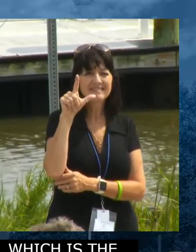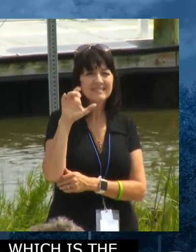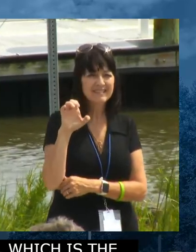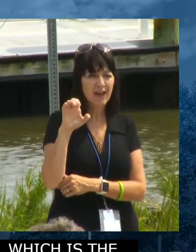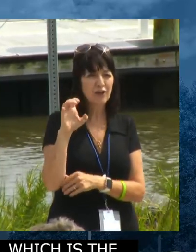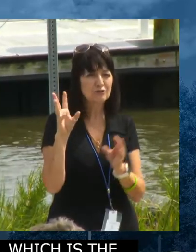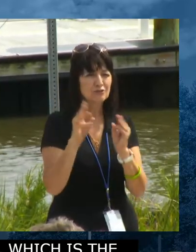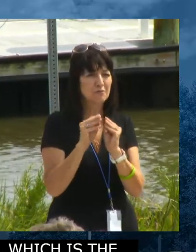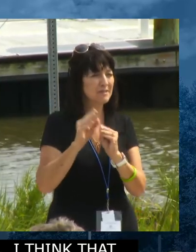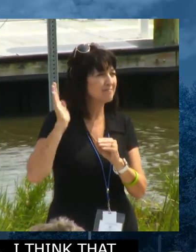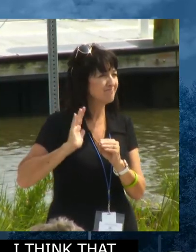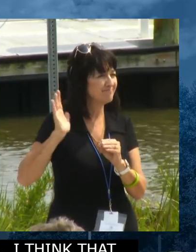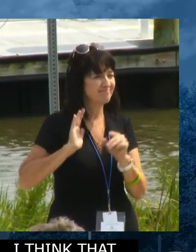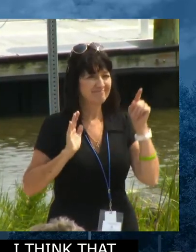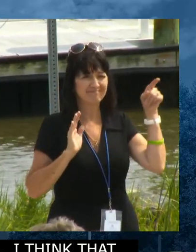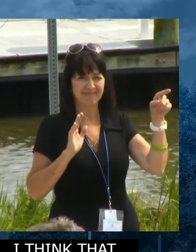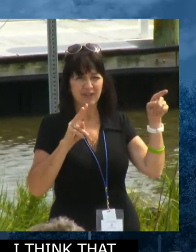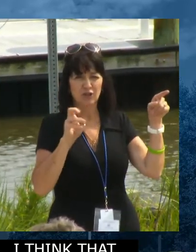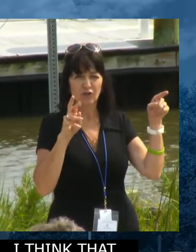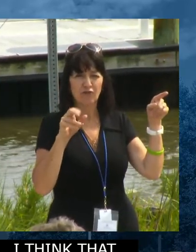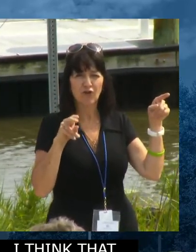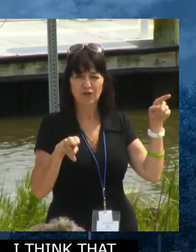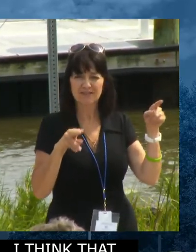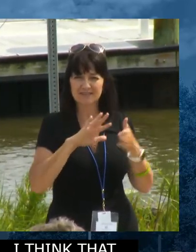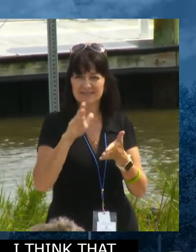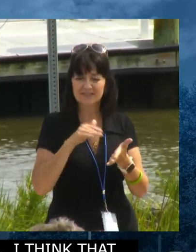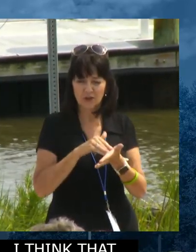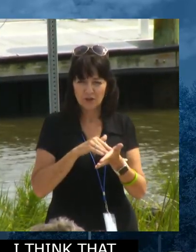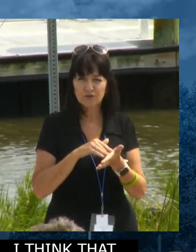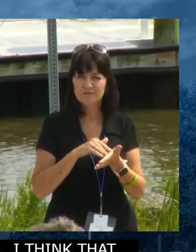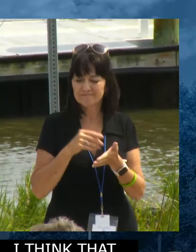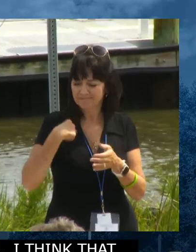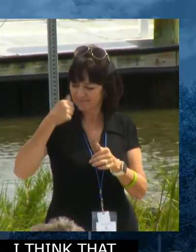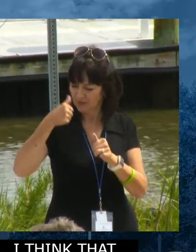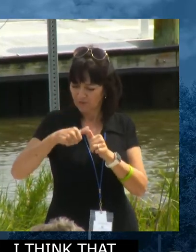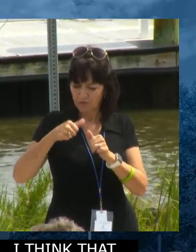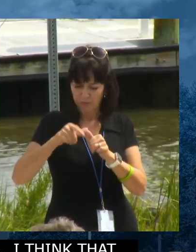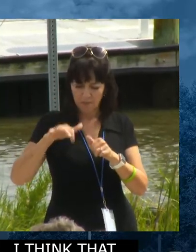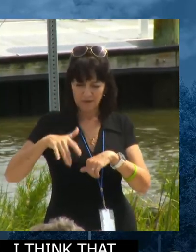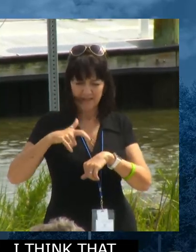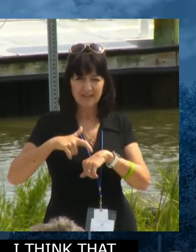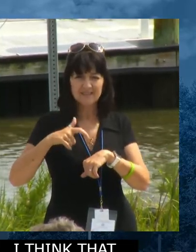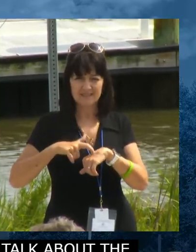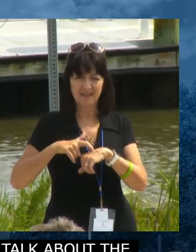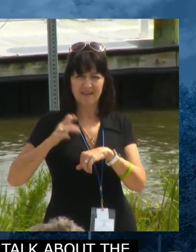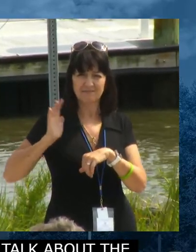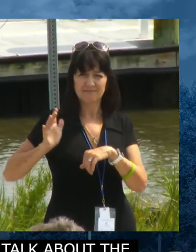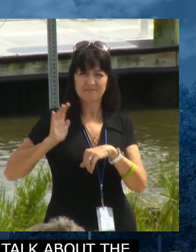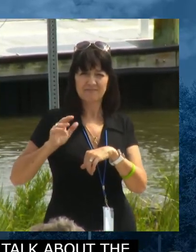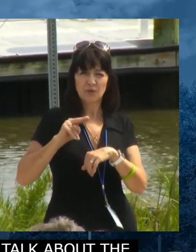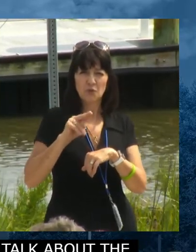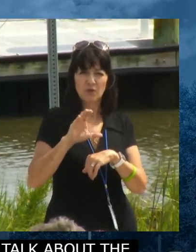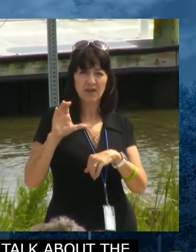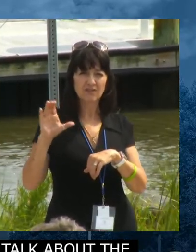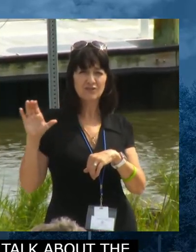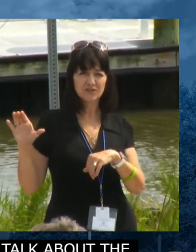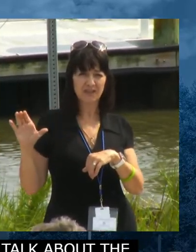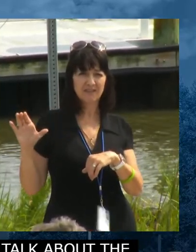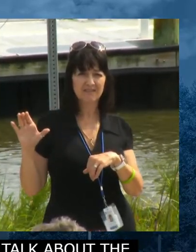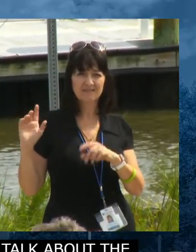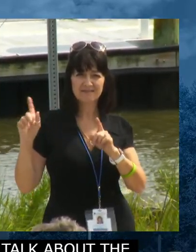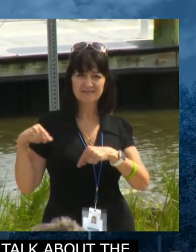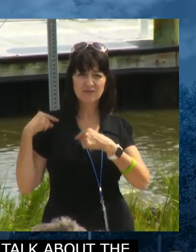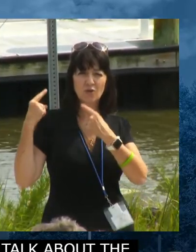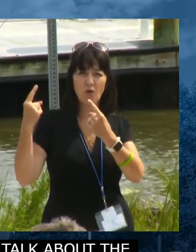the Verdon Center, I mean, it goes back to the days that I worked with the governor at Newcastle County. And it's always been a